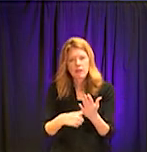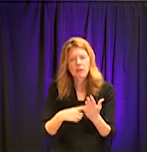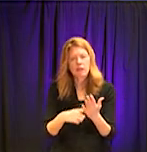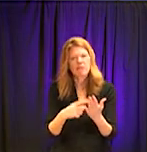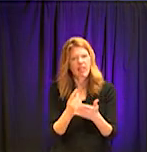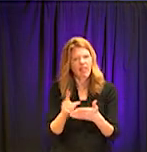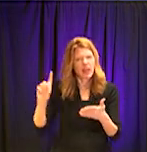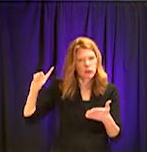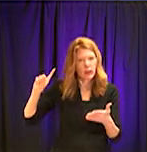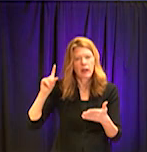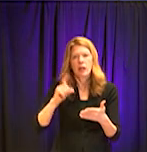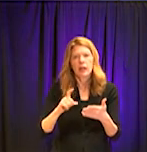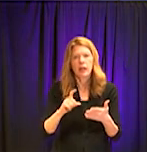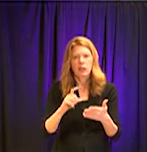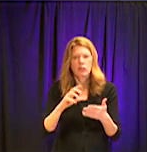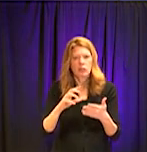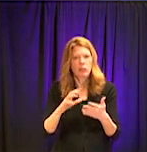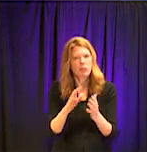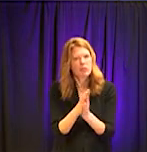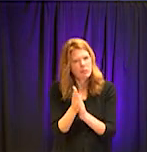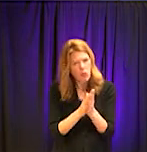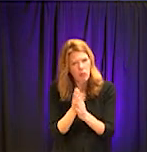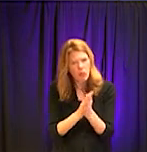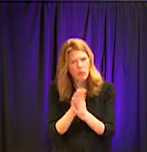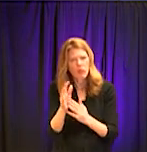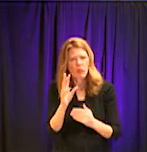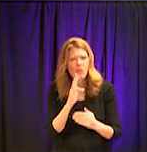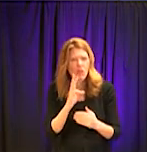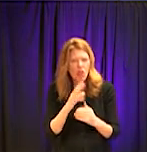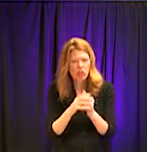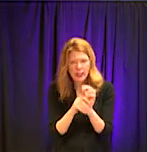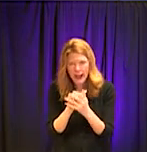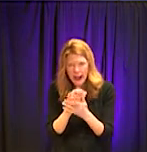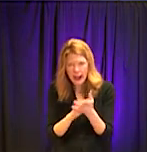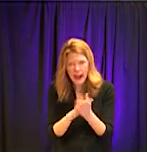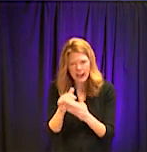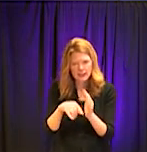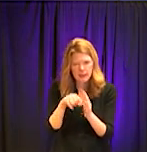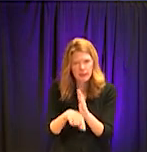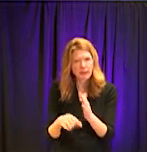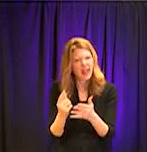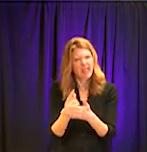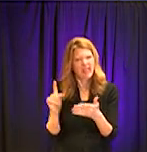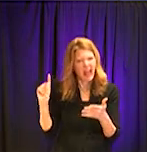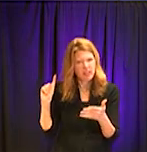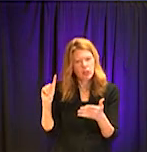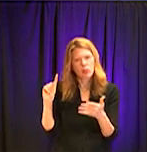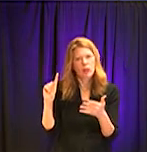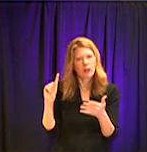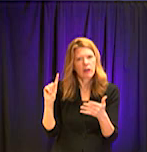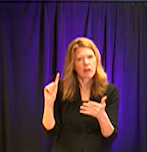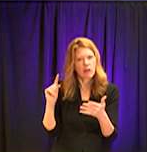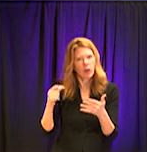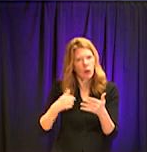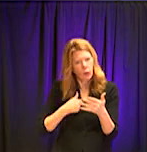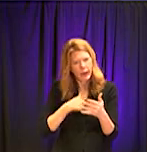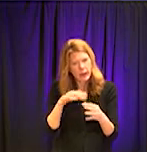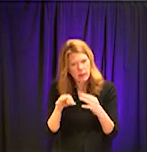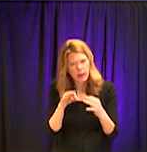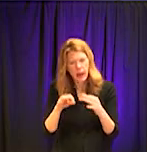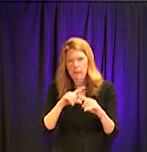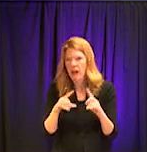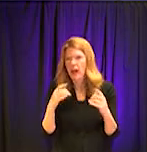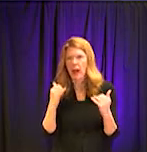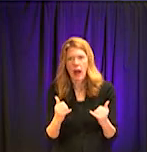washing, cleaning of surfaces, even more vigorously now than when we've mentioned last week, covering your cough and the, the critical